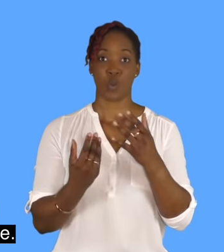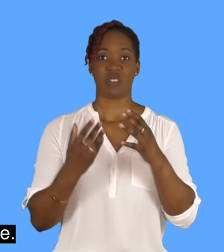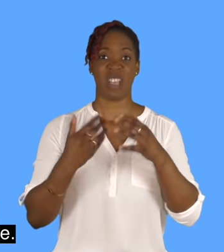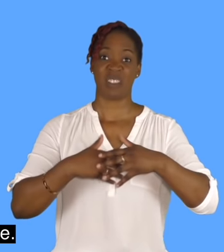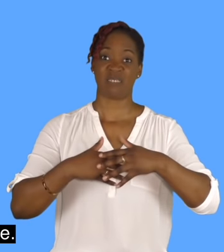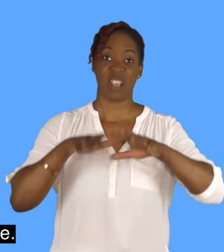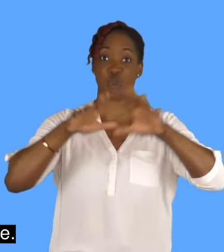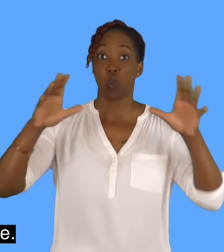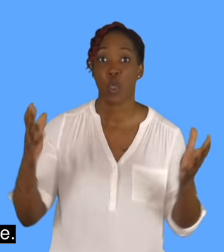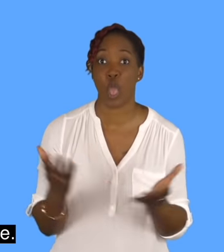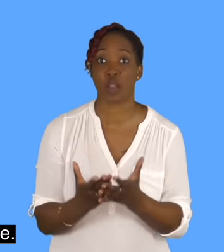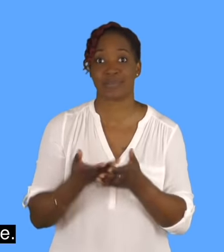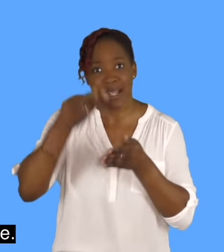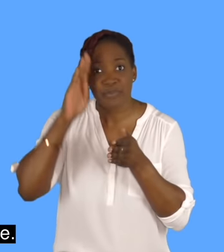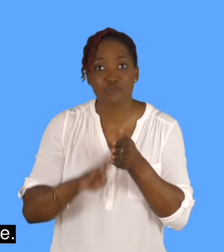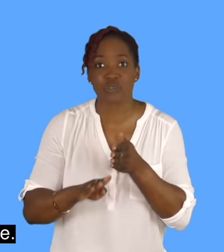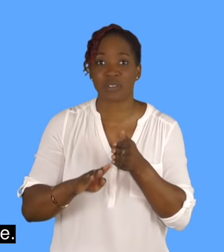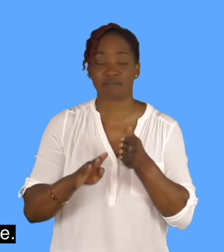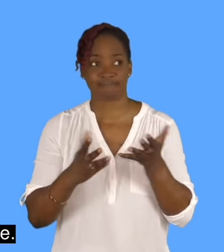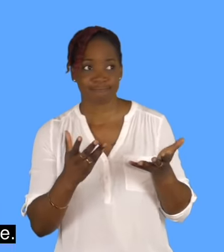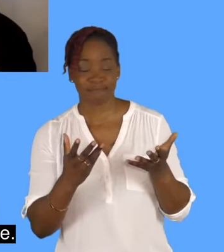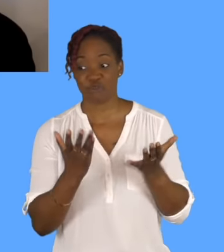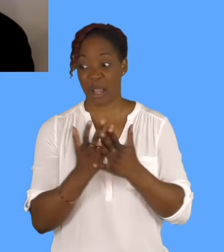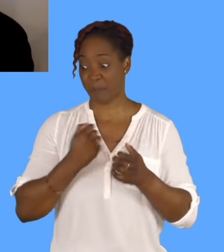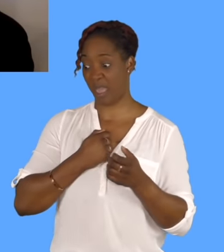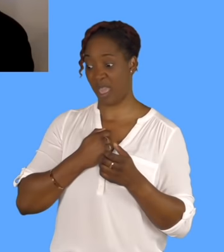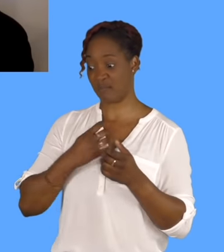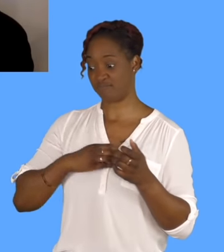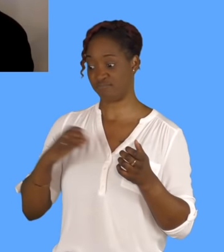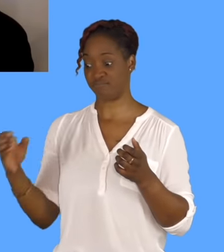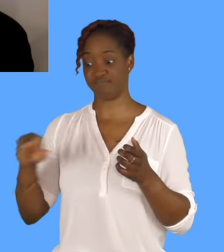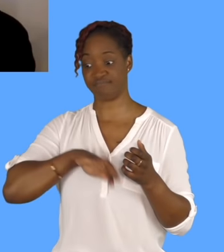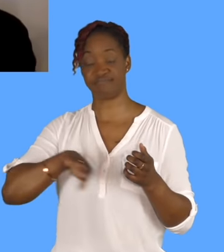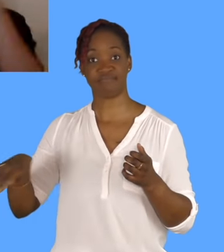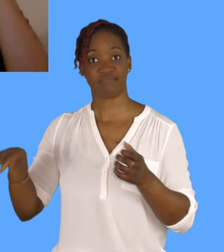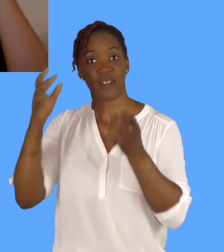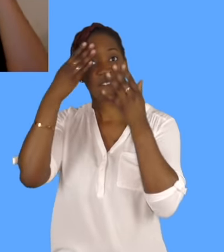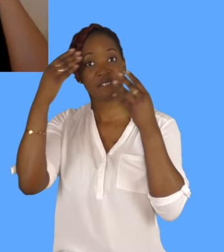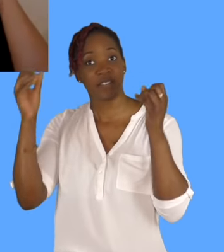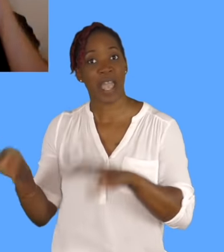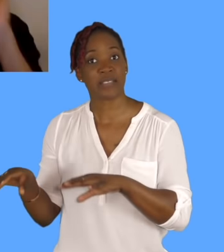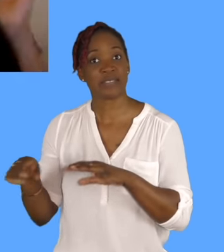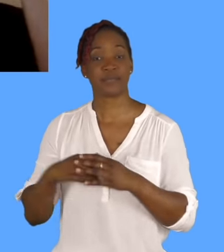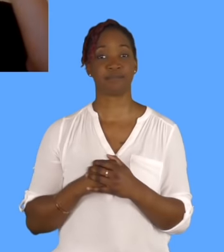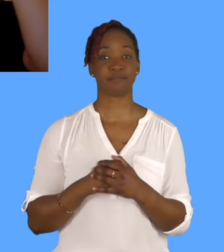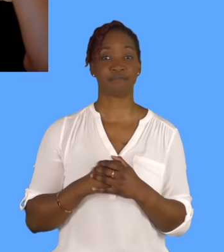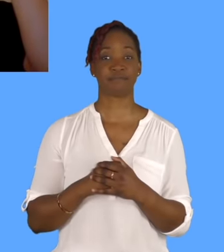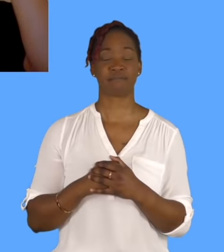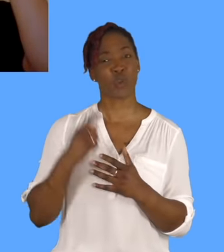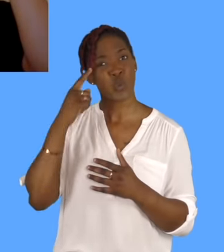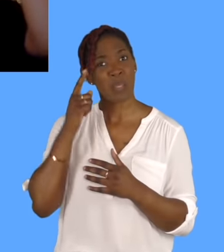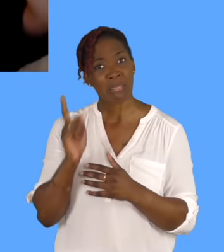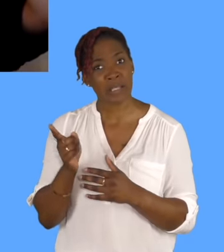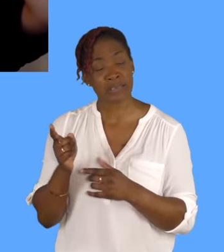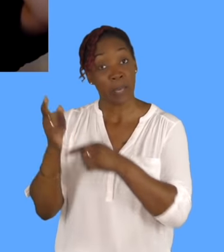something, forgetting everything about you, own life. And do you think that's the magic that will keep cinema alive